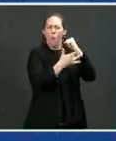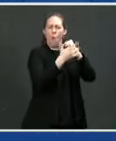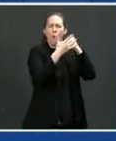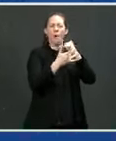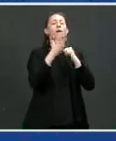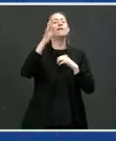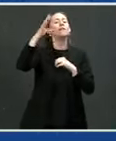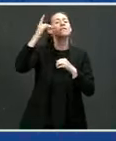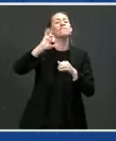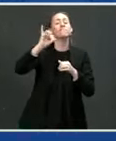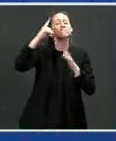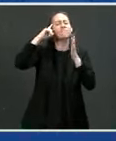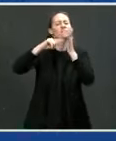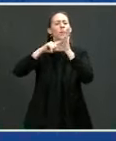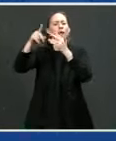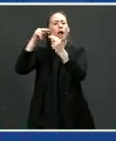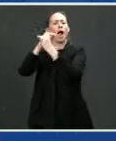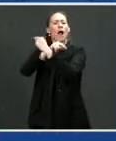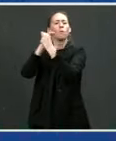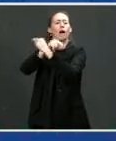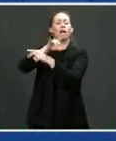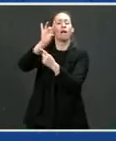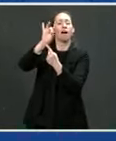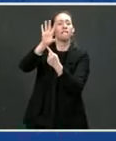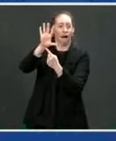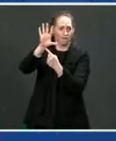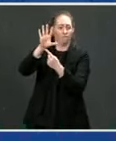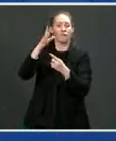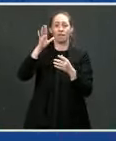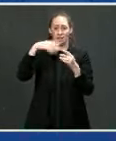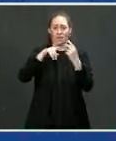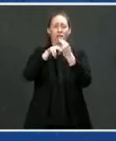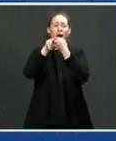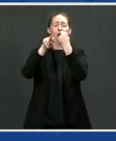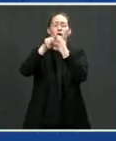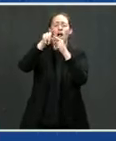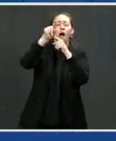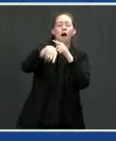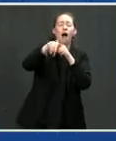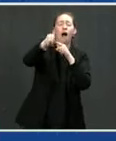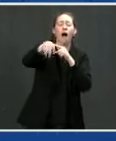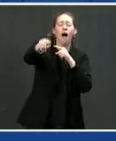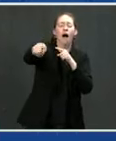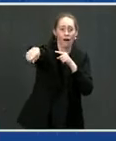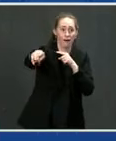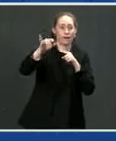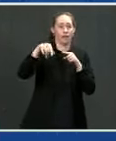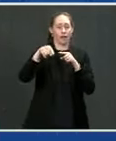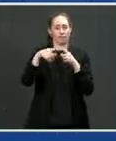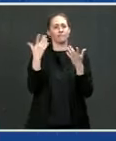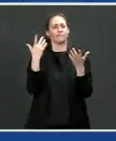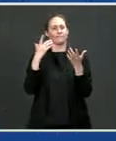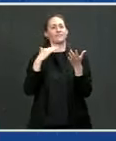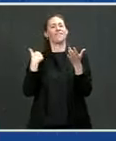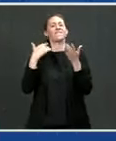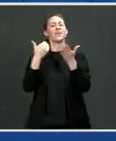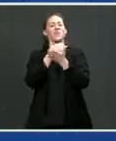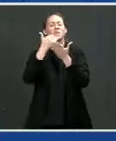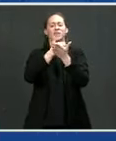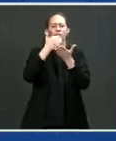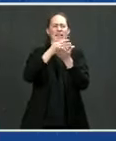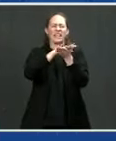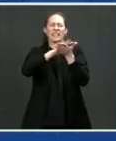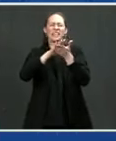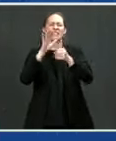a few miles away from two other great examples of investment in green infrastructure and green technology and that would be the North